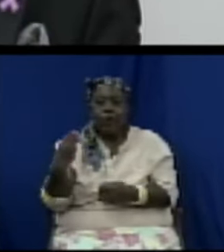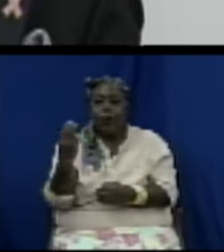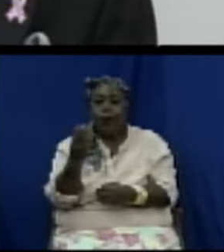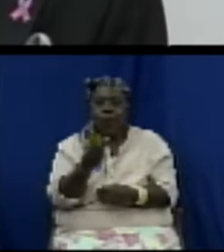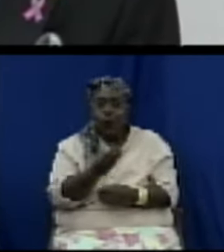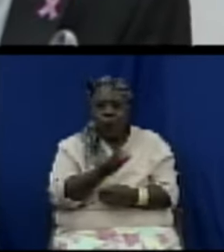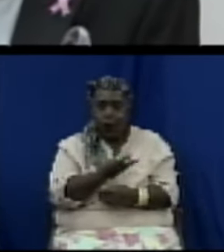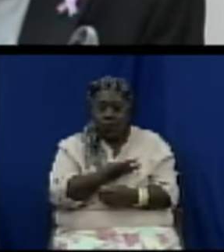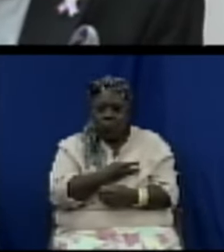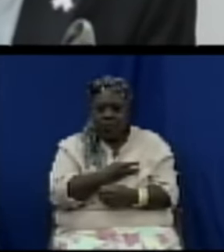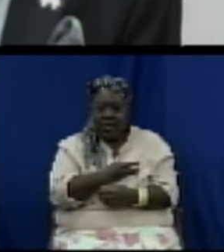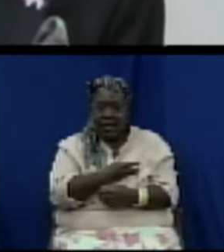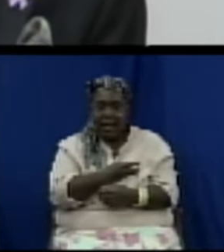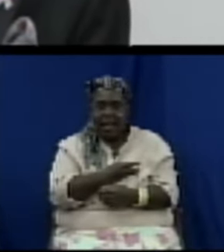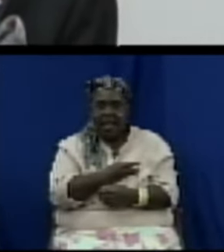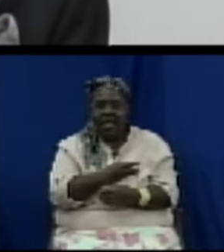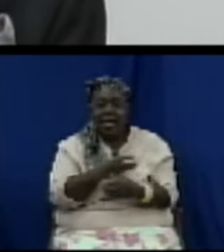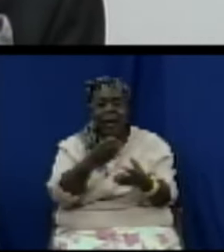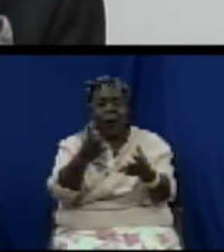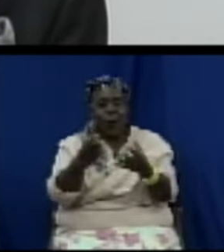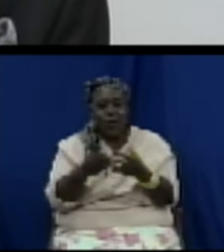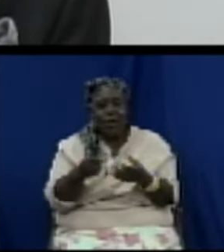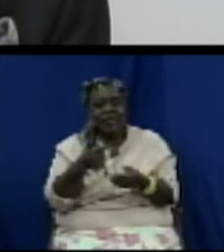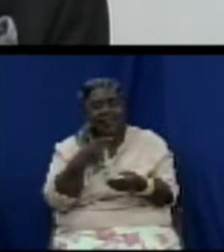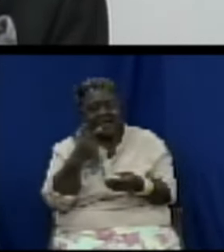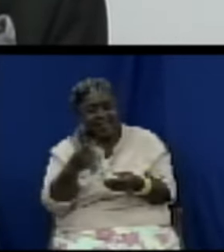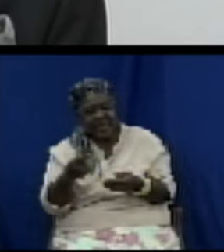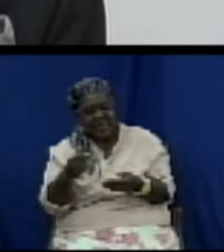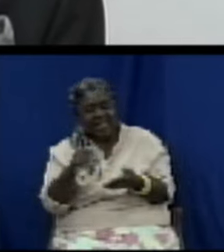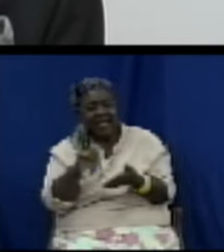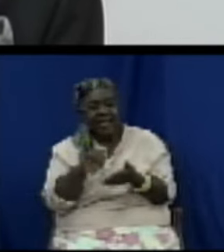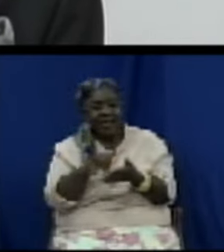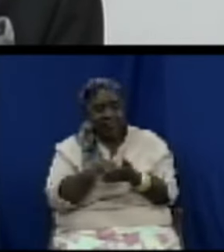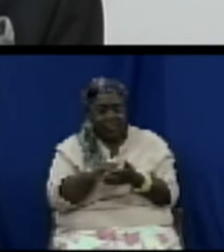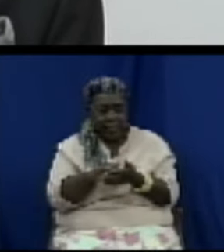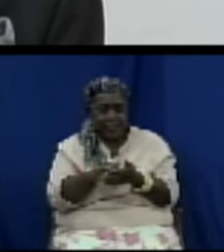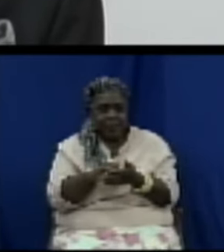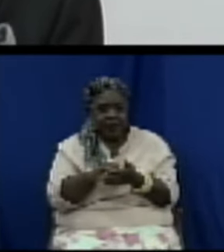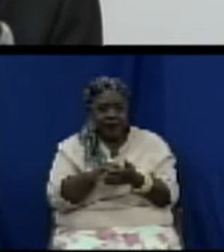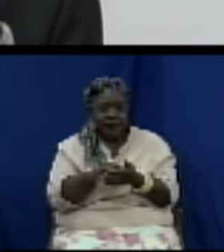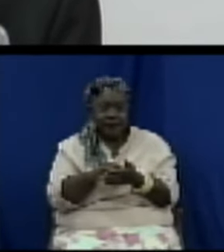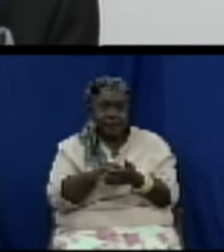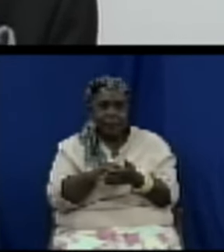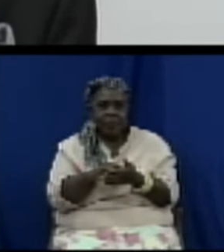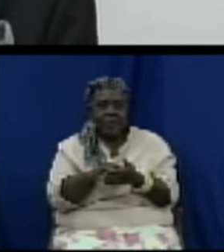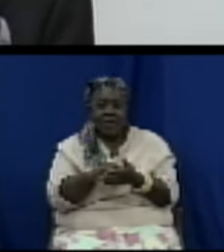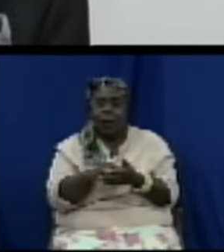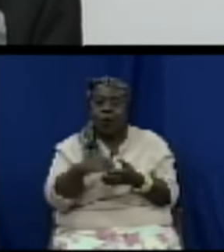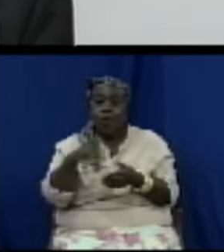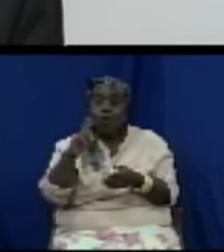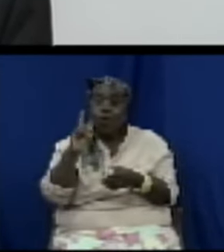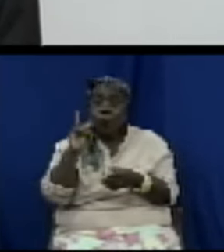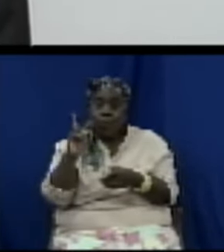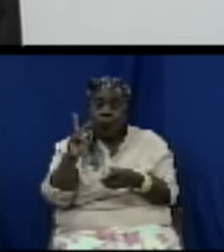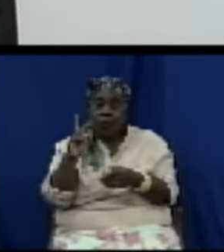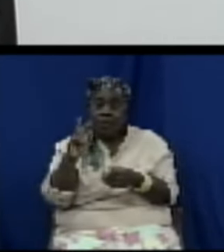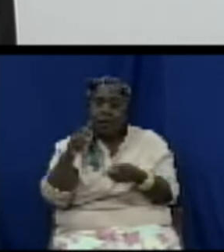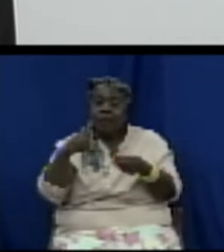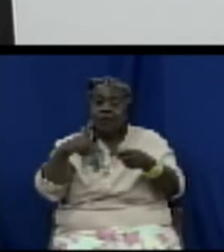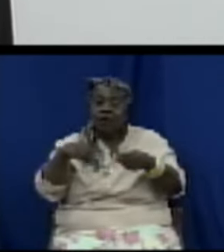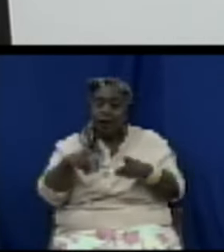additionally I want to make the point very quickly that a key objective of this program